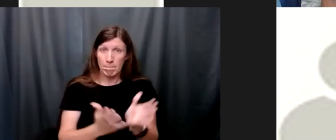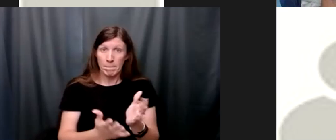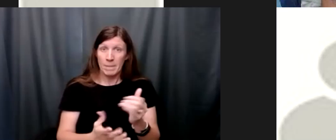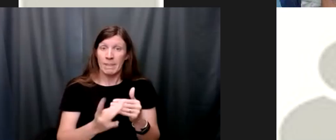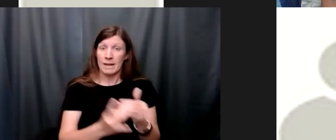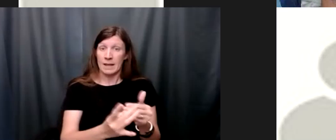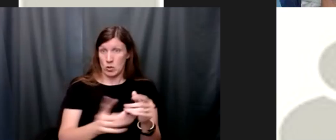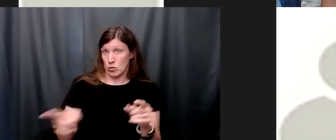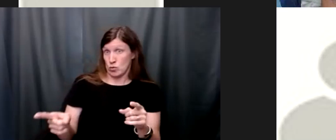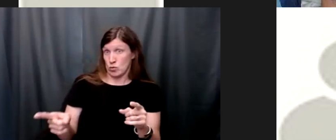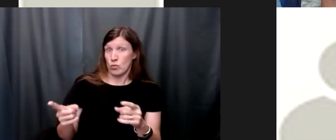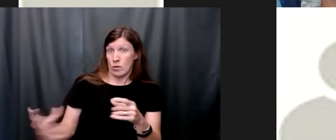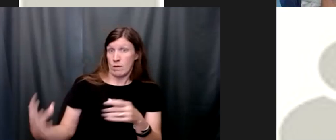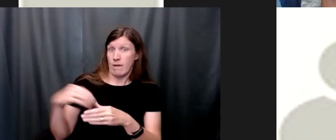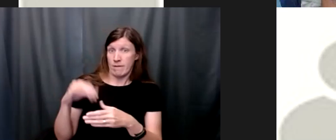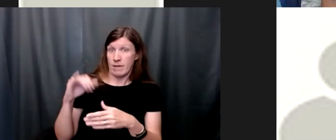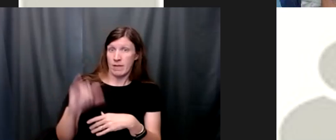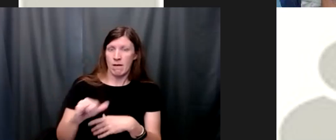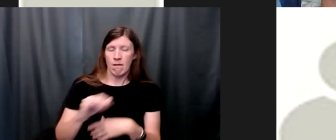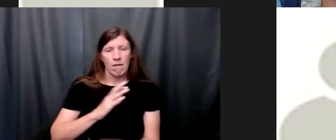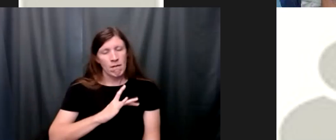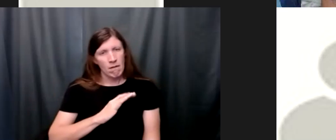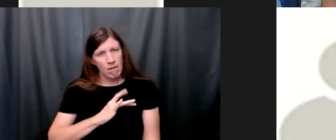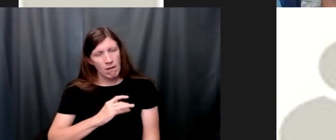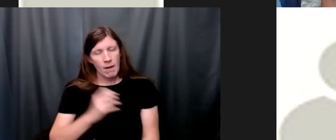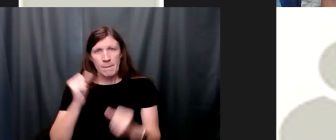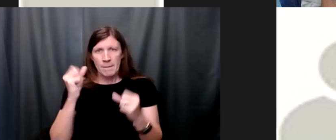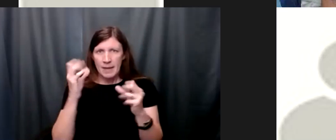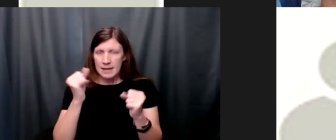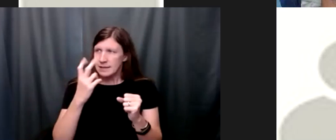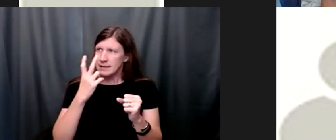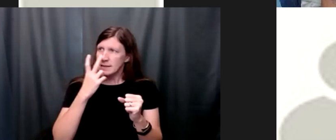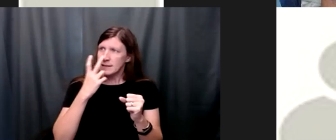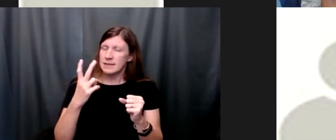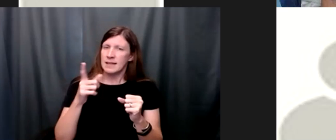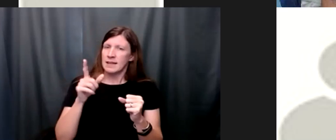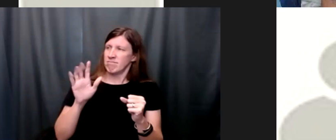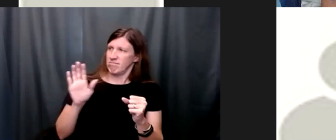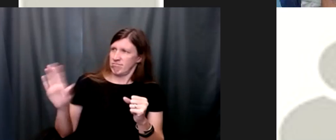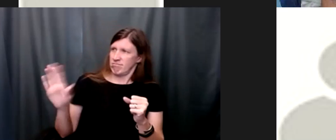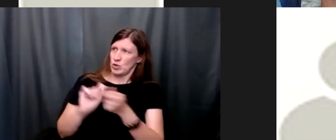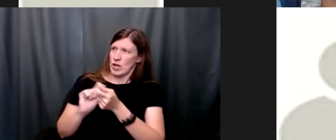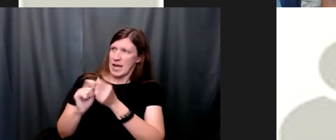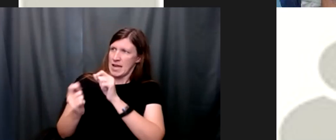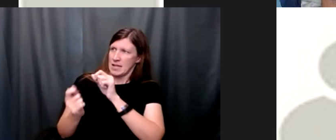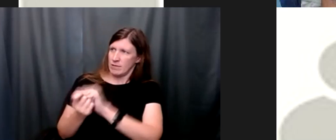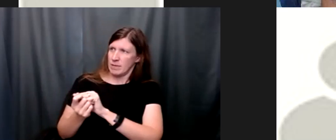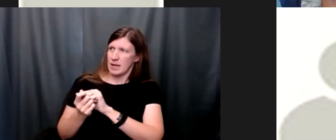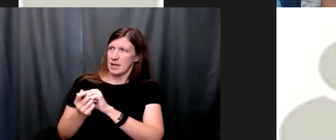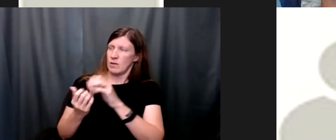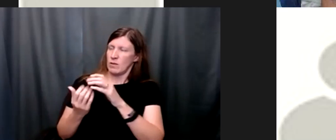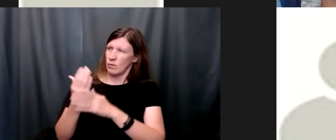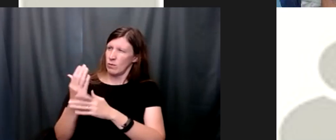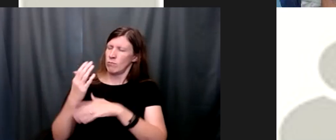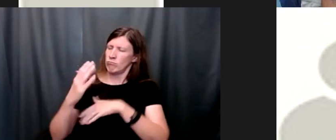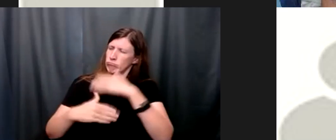you were you were in that class and it was just amazing to see the uh transformation uh that you had throughout the course and